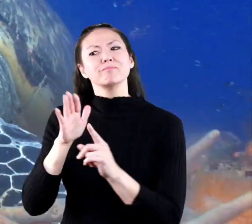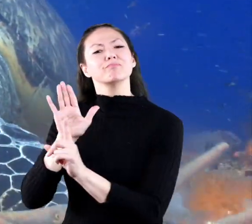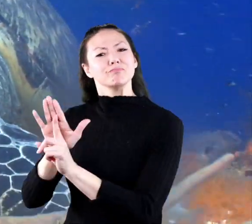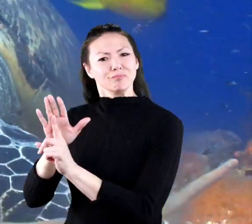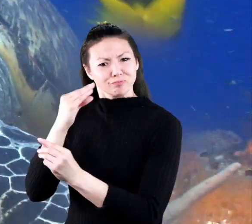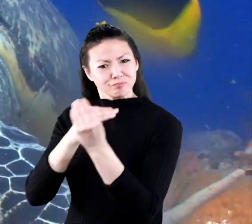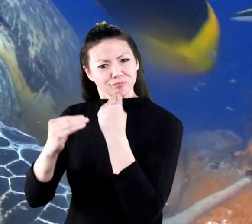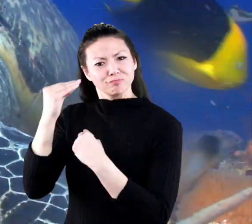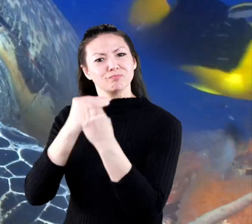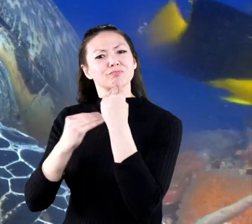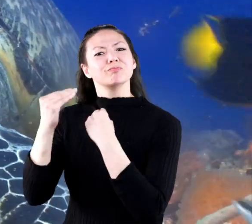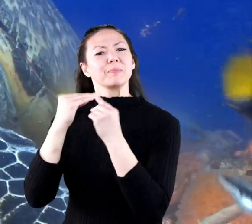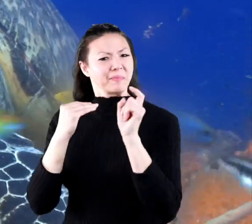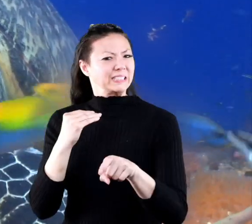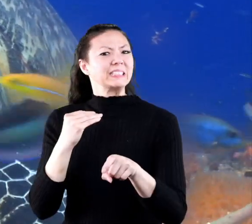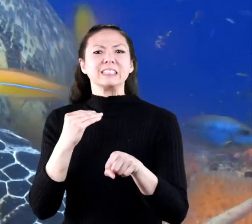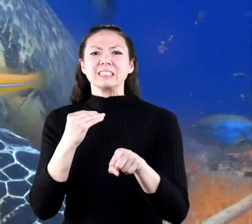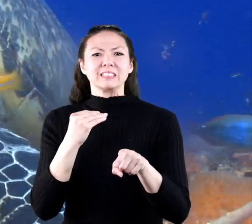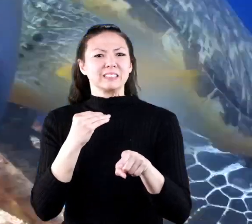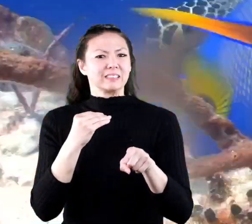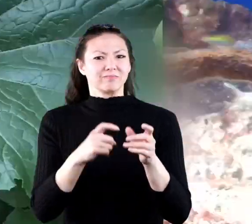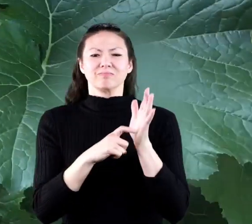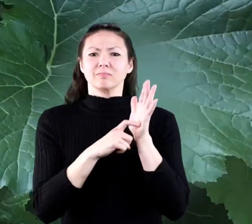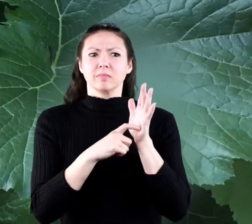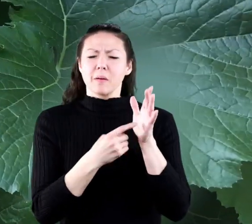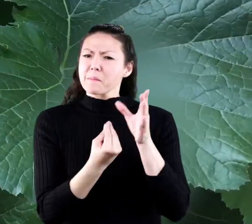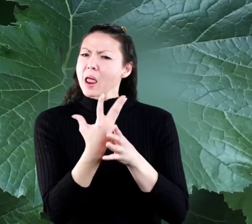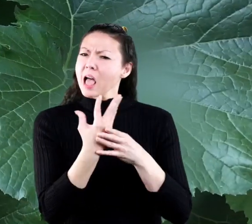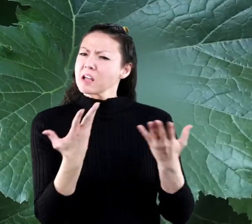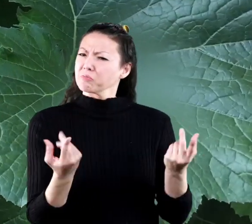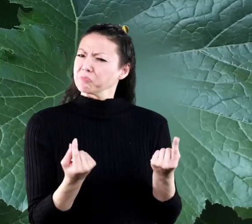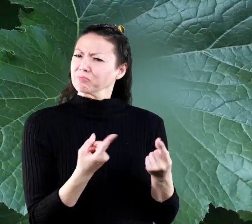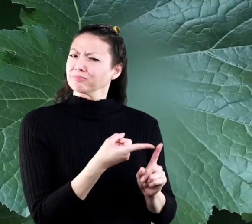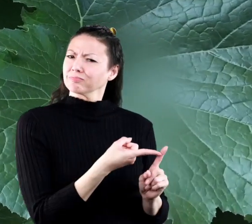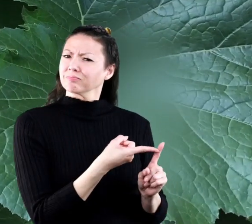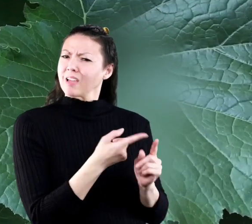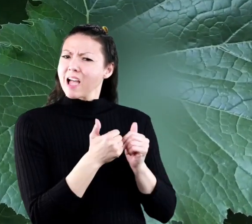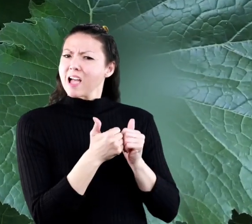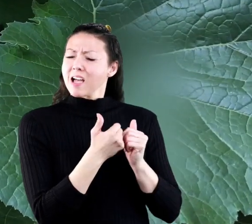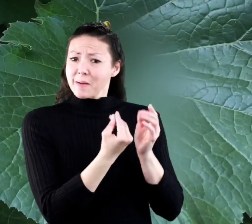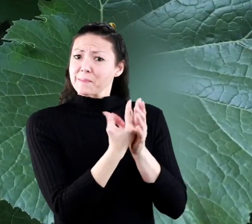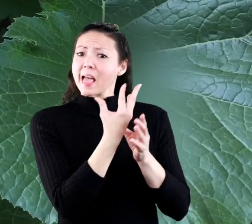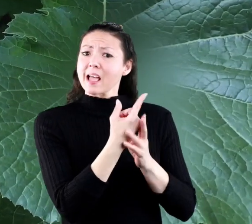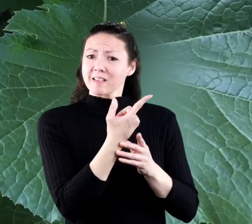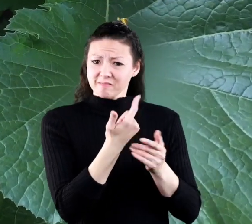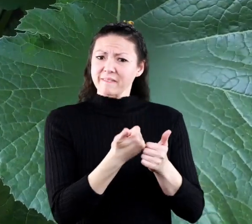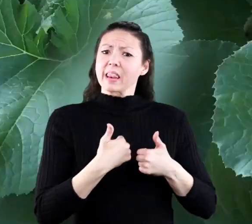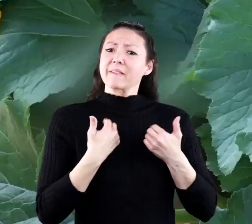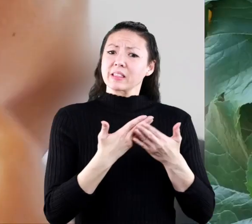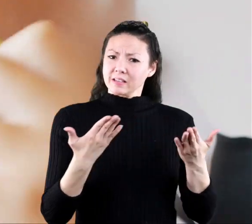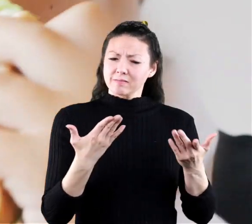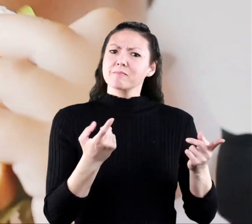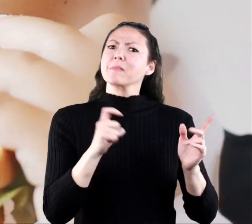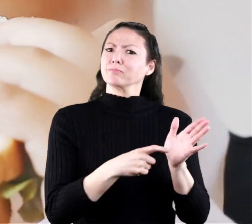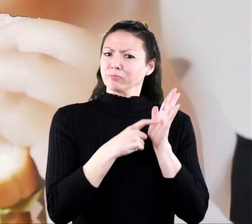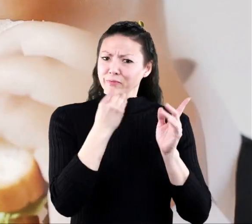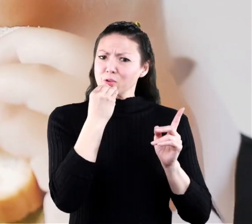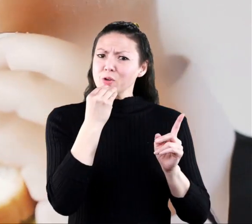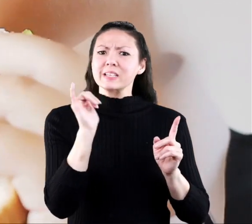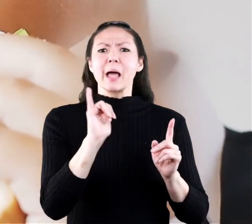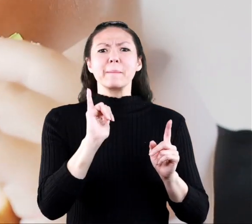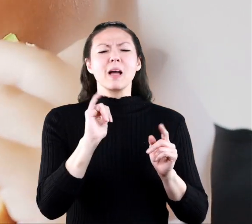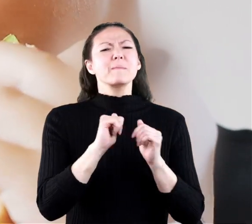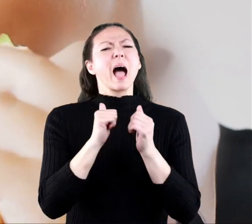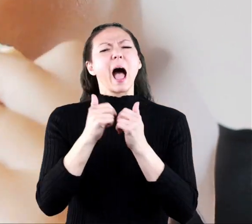also must eat eat something and plants plants are living things and must have food how do